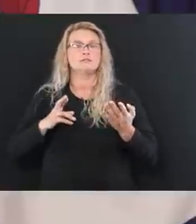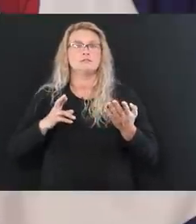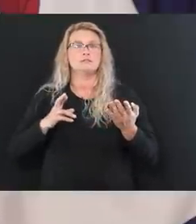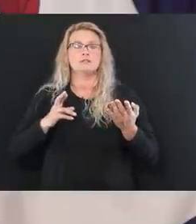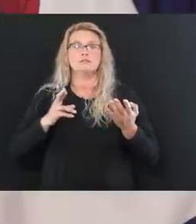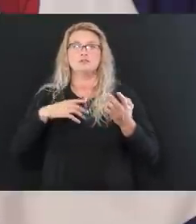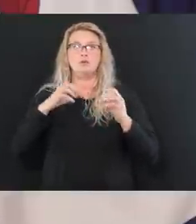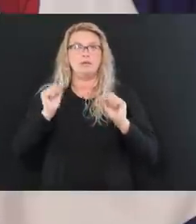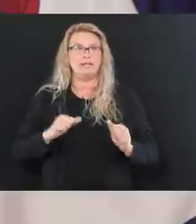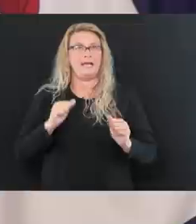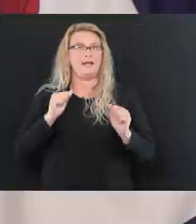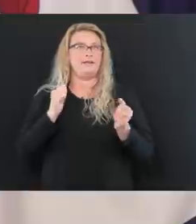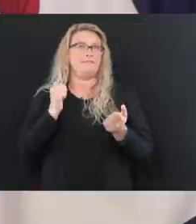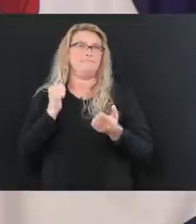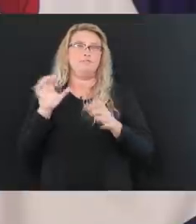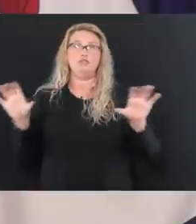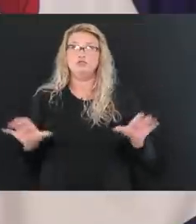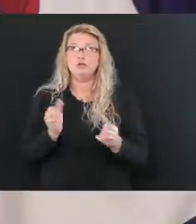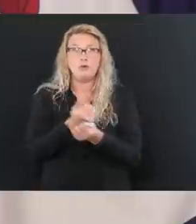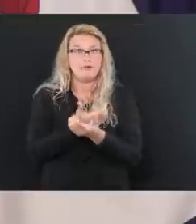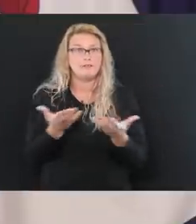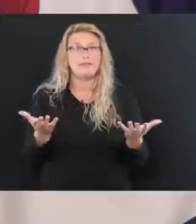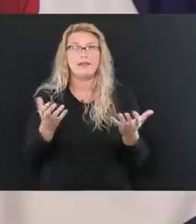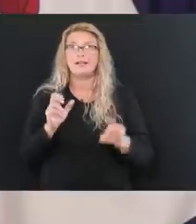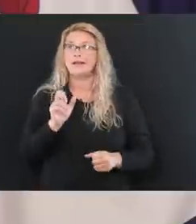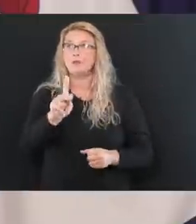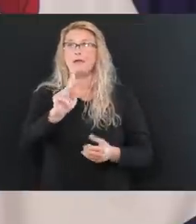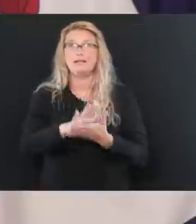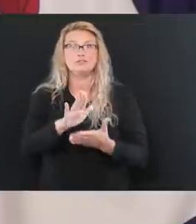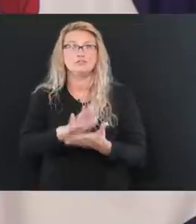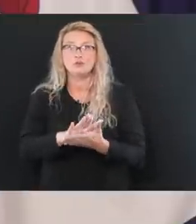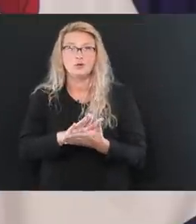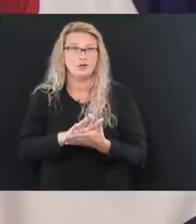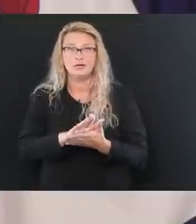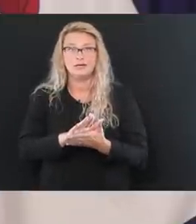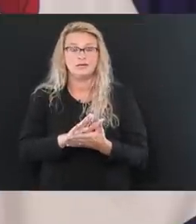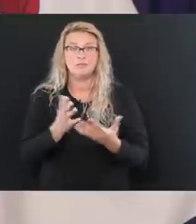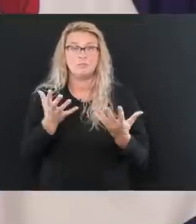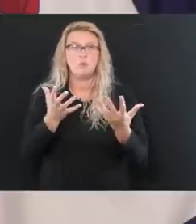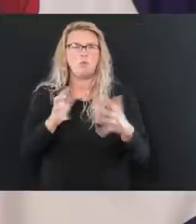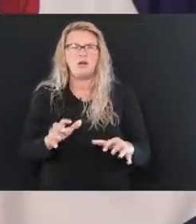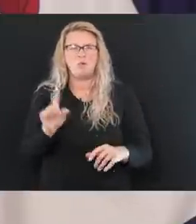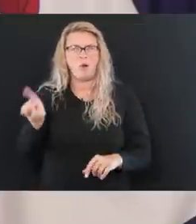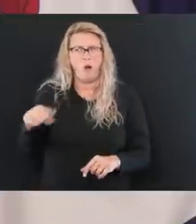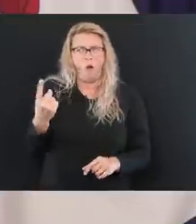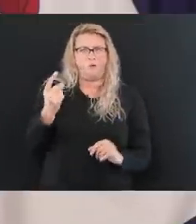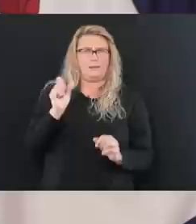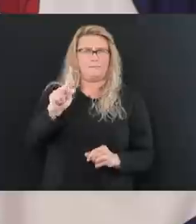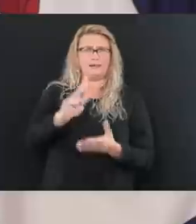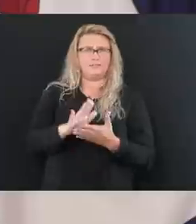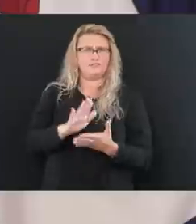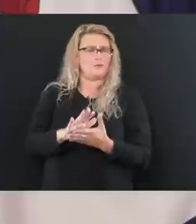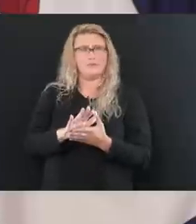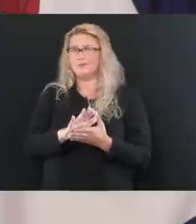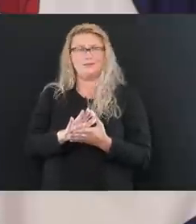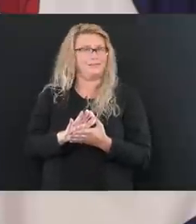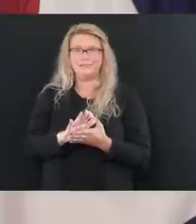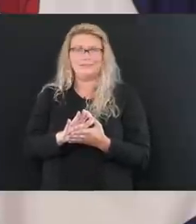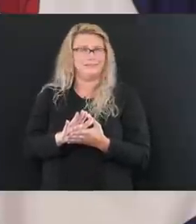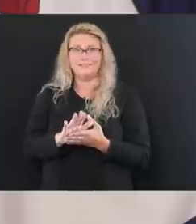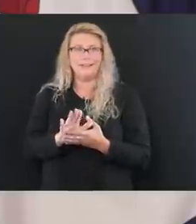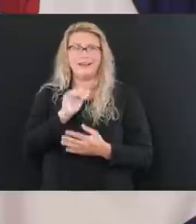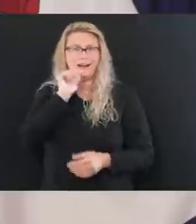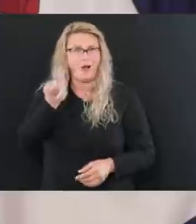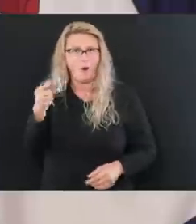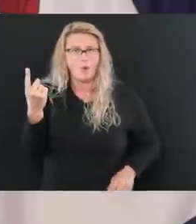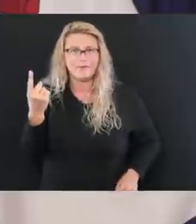on our way as being able to do things, know, like go back to school and everything, but we don't want to just go back to school. You know, we don't want